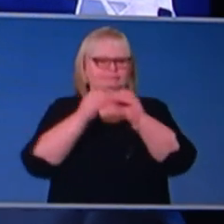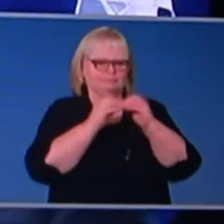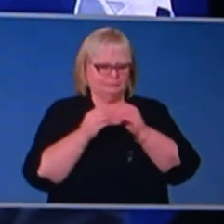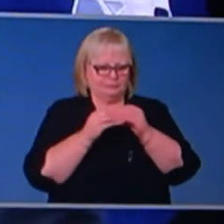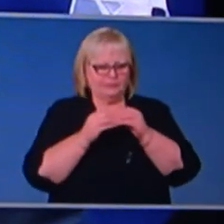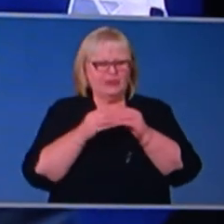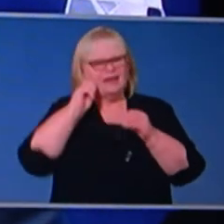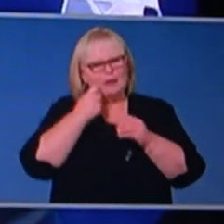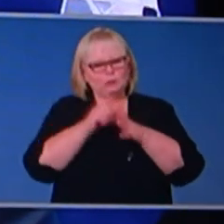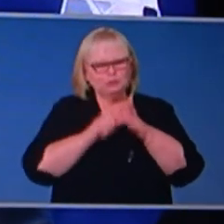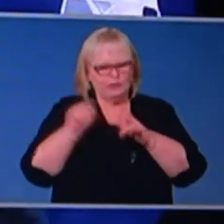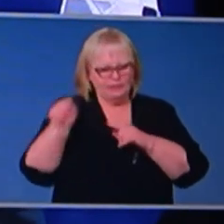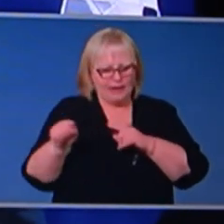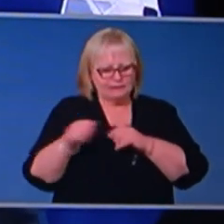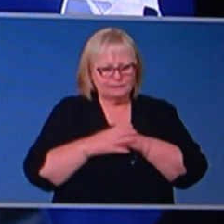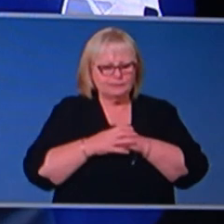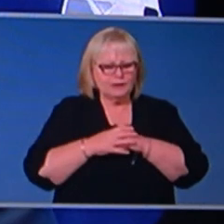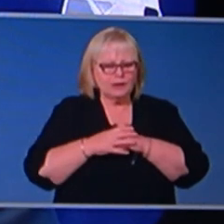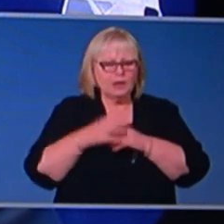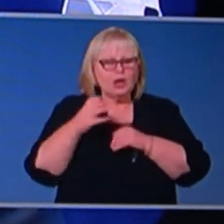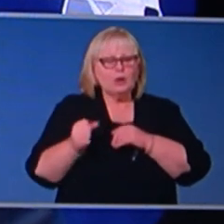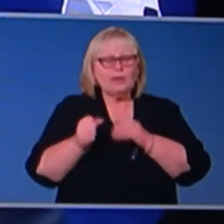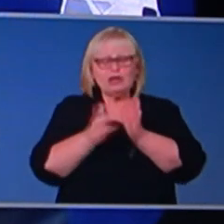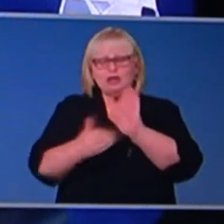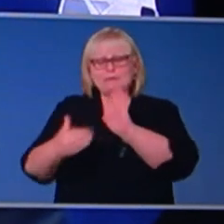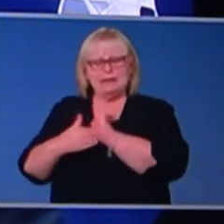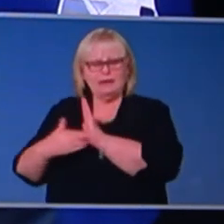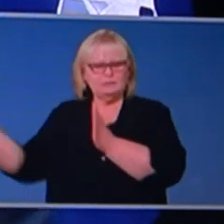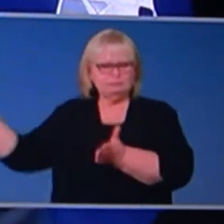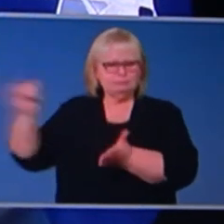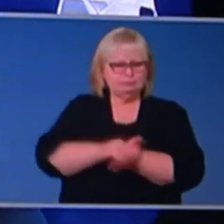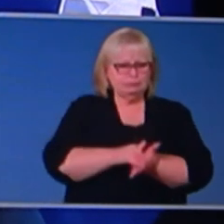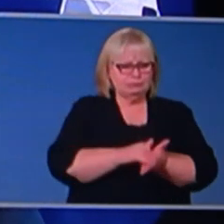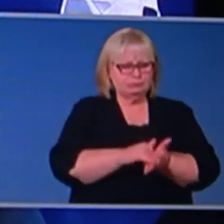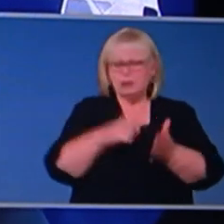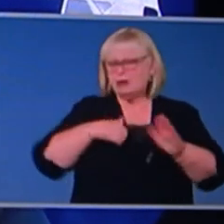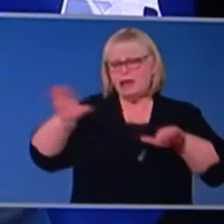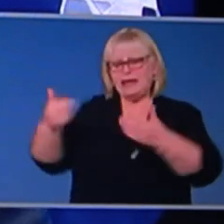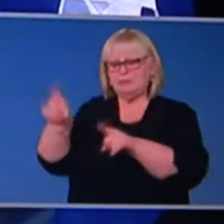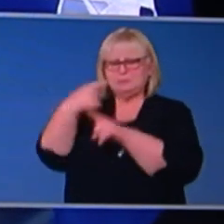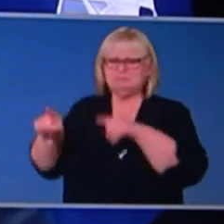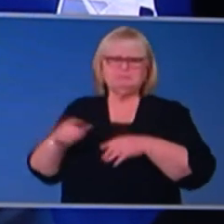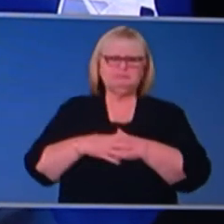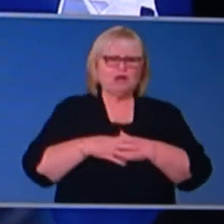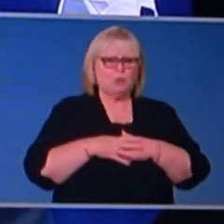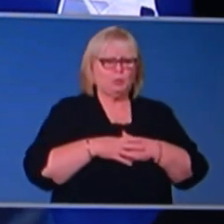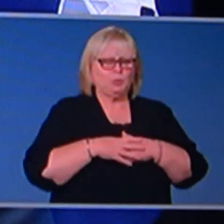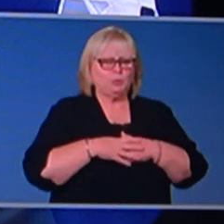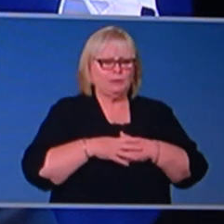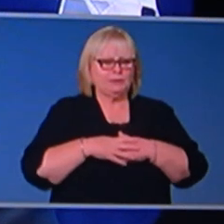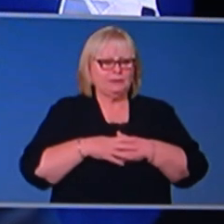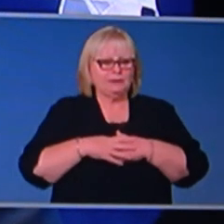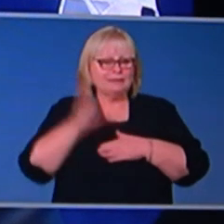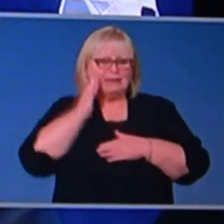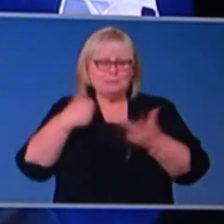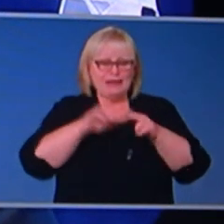occasions. In relation to the border issues with New Zealand, well, that authority has not been provided and no amount of reporting it